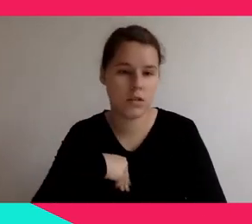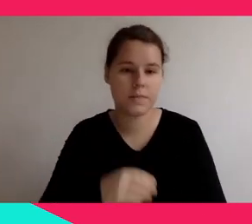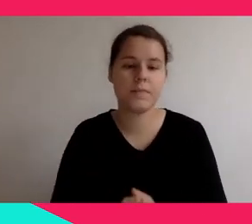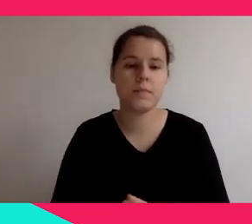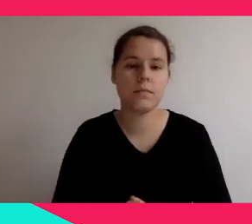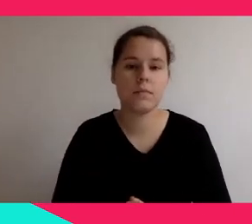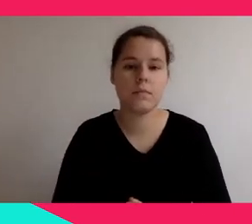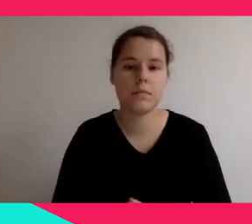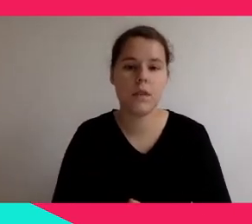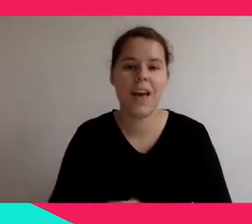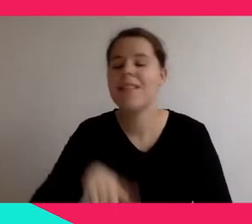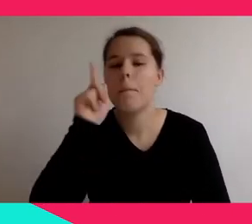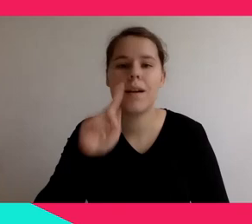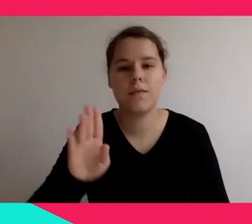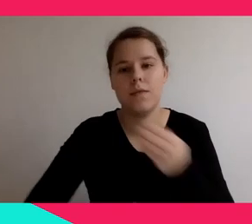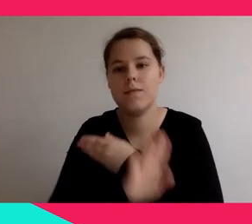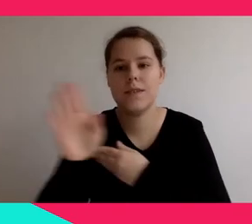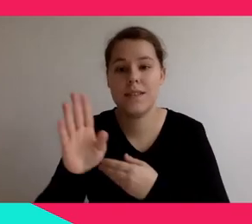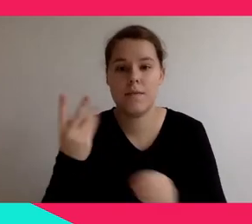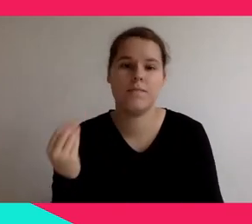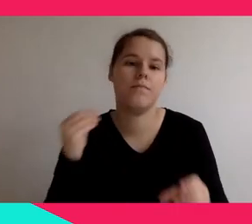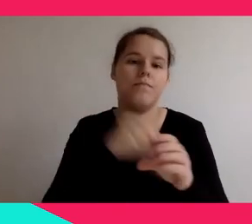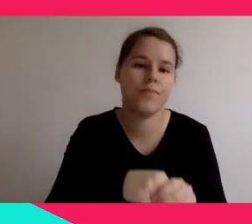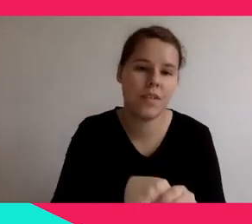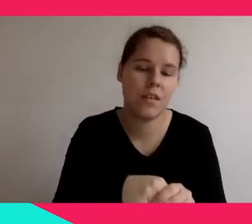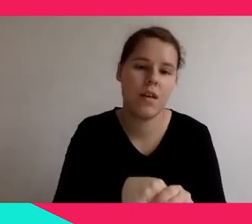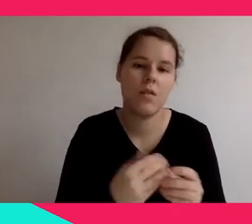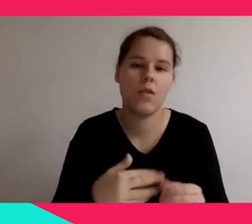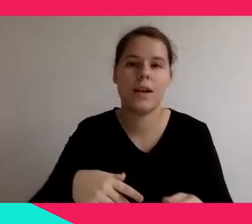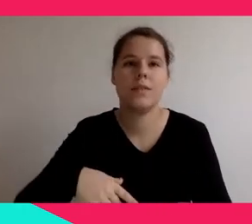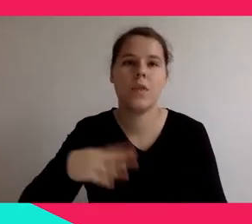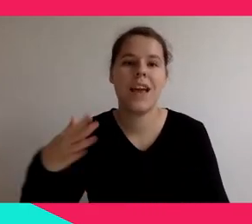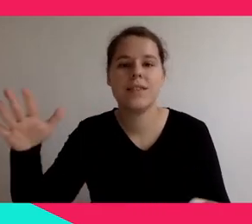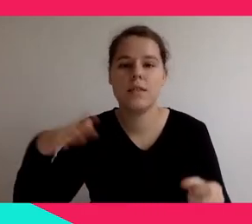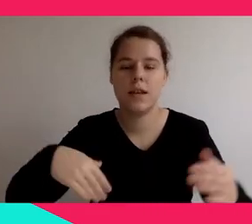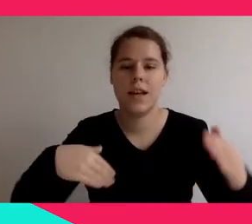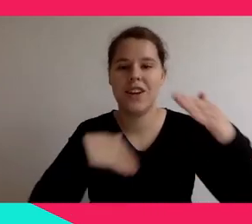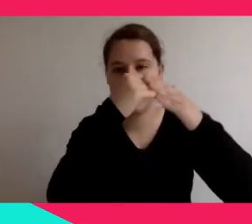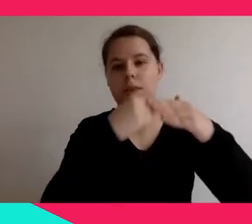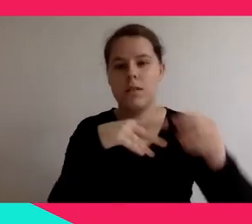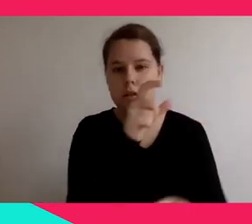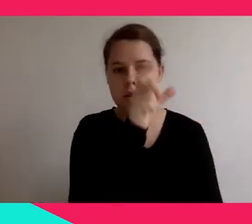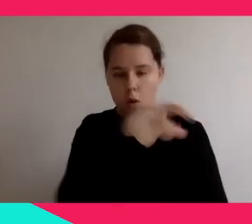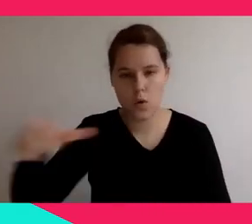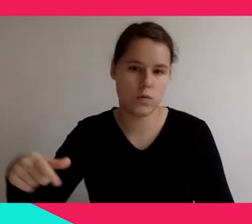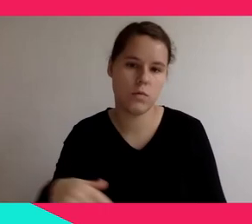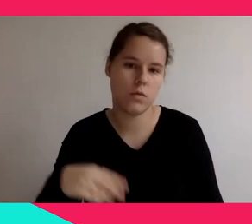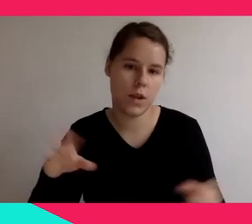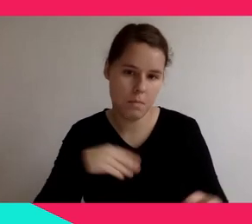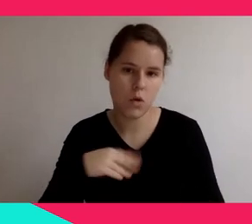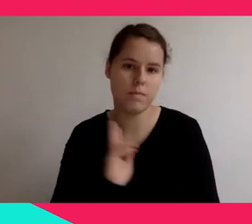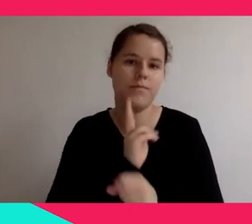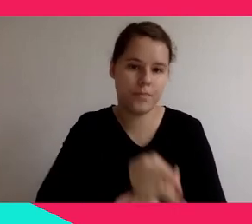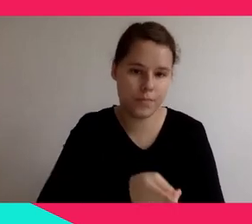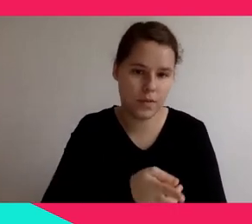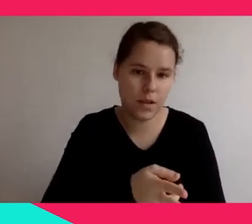But with immersive expeditions, you can have, for example, 150,000 visitors a year in 300 per